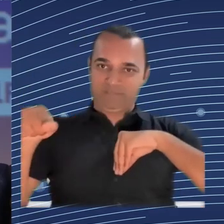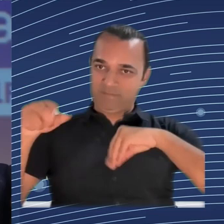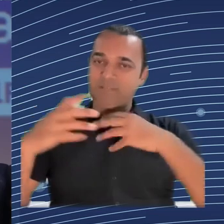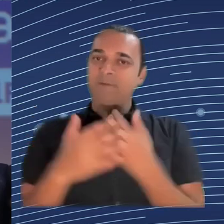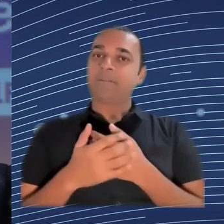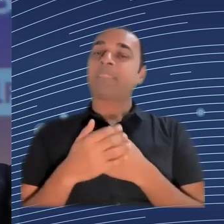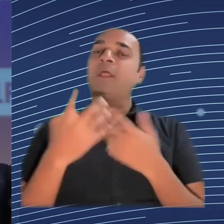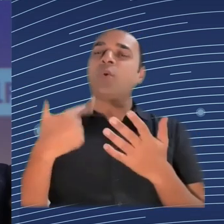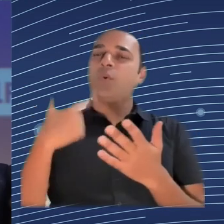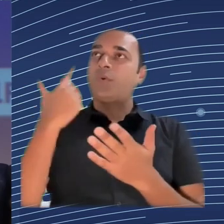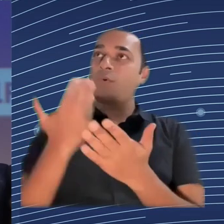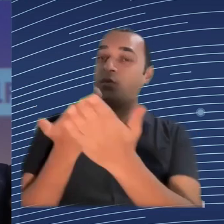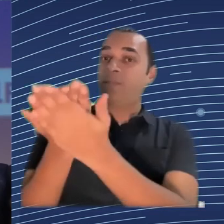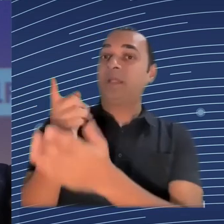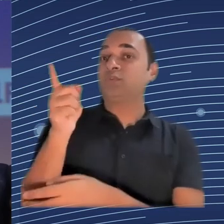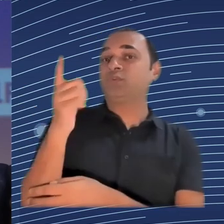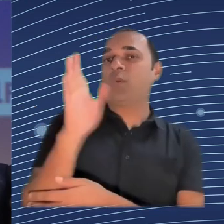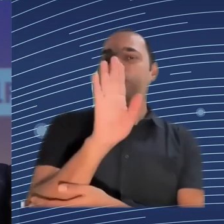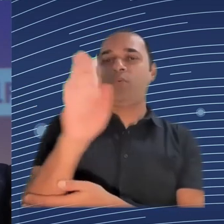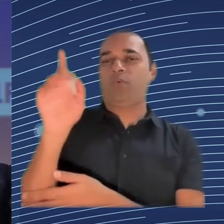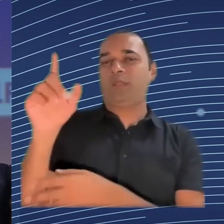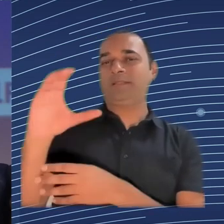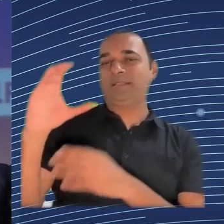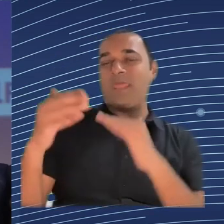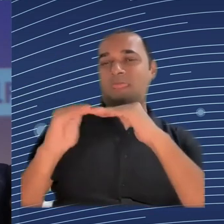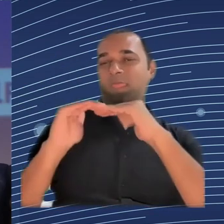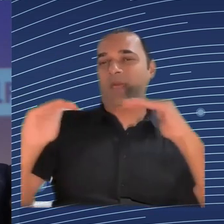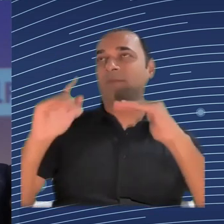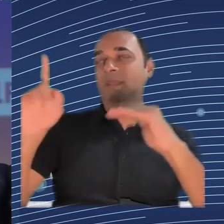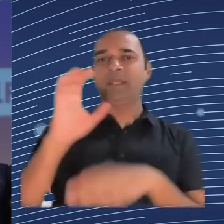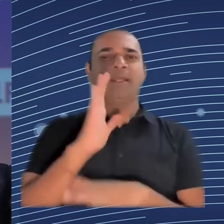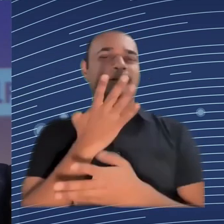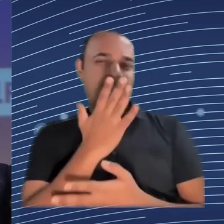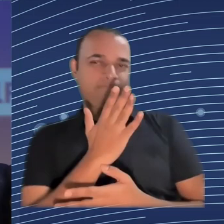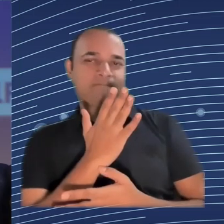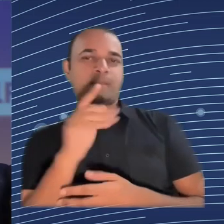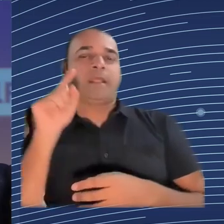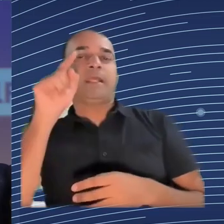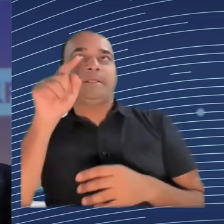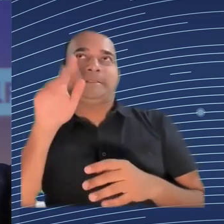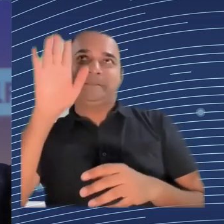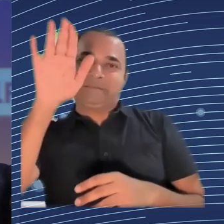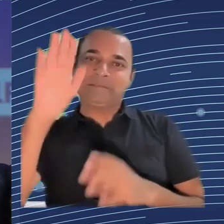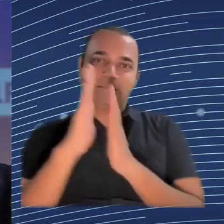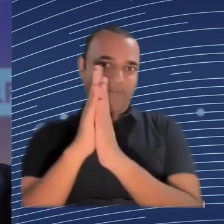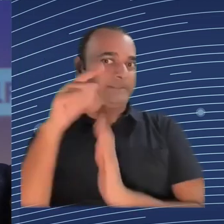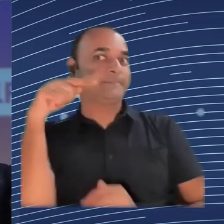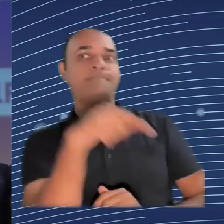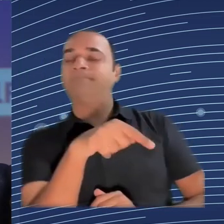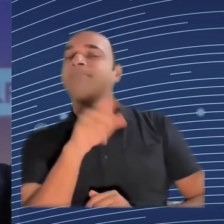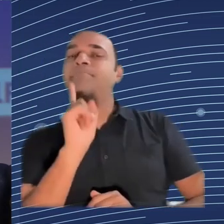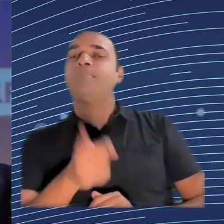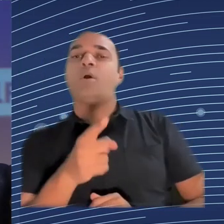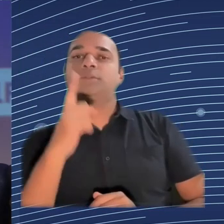be different for each company, but I can't imagine a company that's not going to have an impact on its business model. The answers are going to differ.